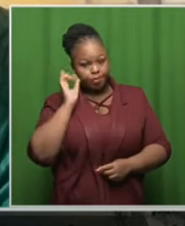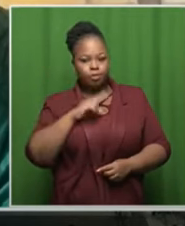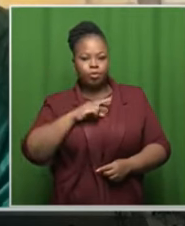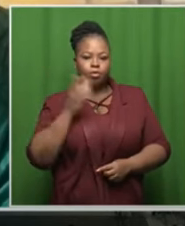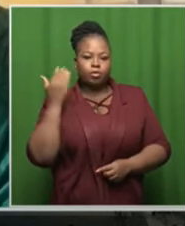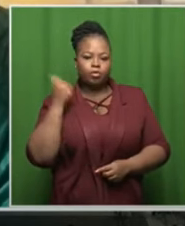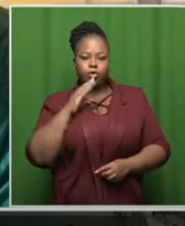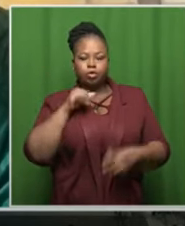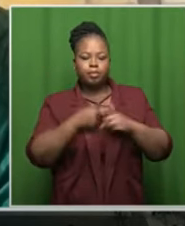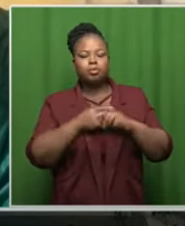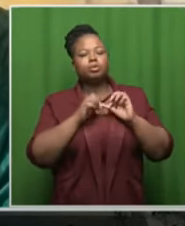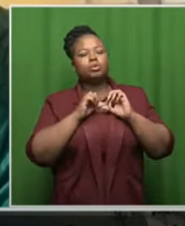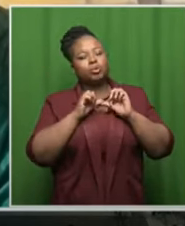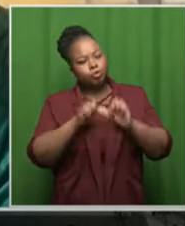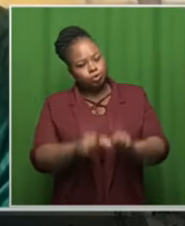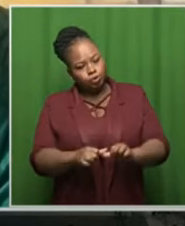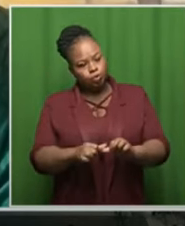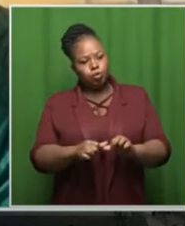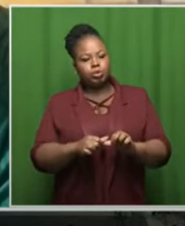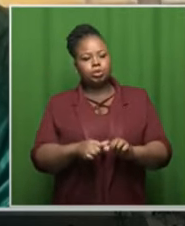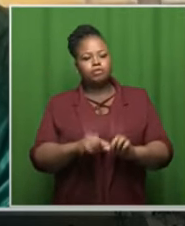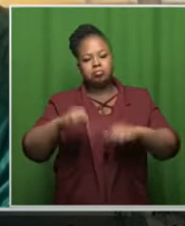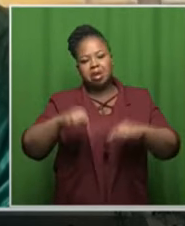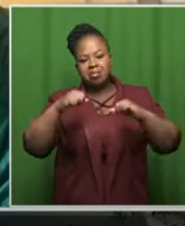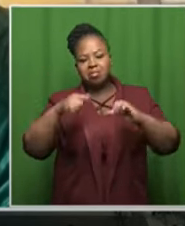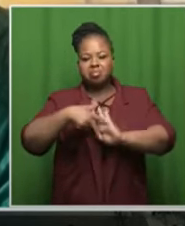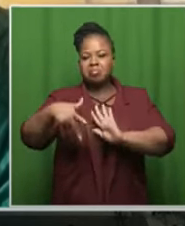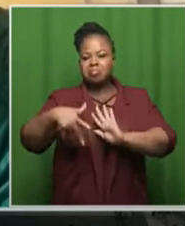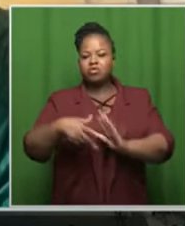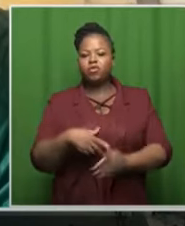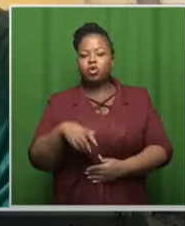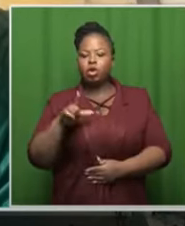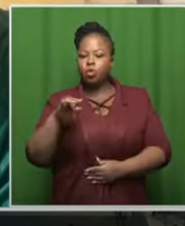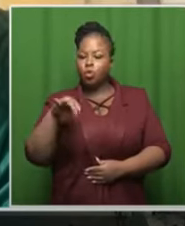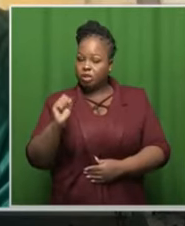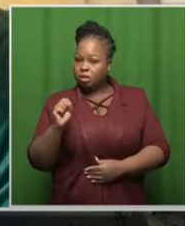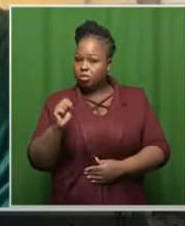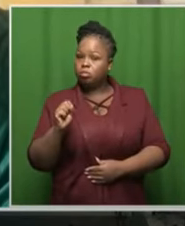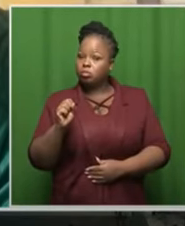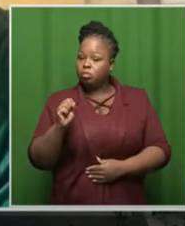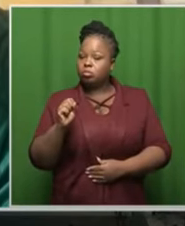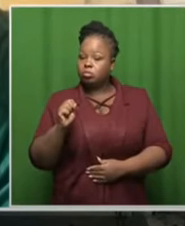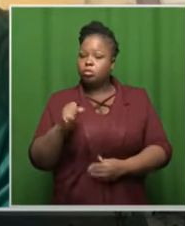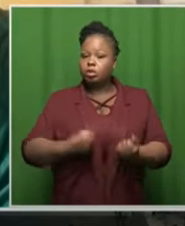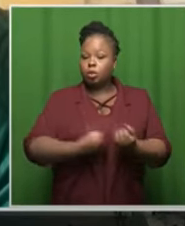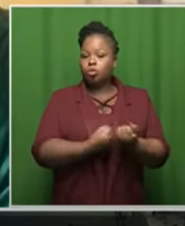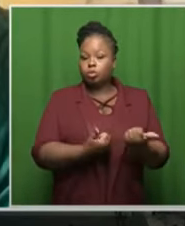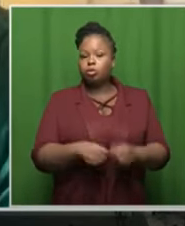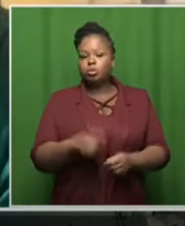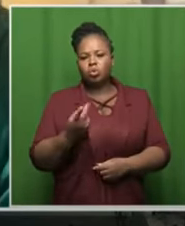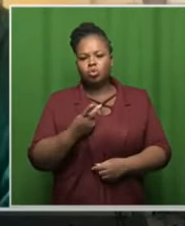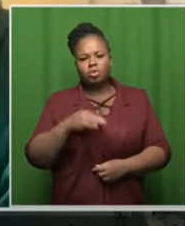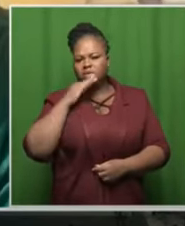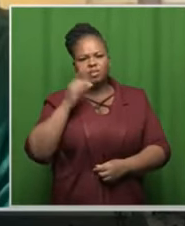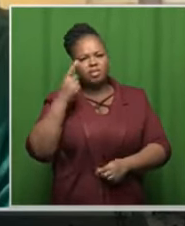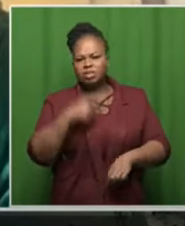spoke about the continued endorsement by someone like lewis hamilton which of course speaks to the fact that this is not